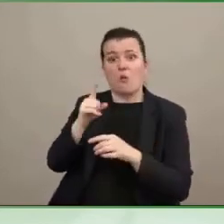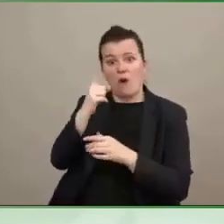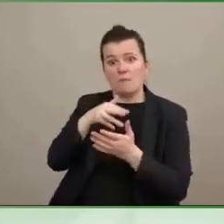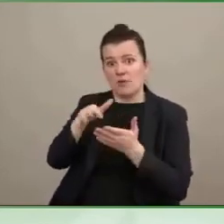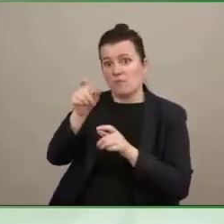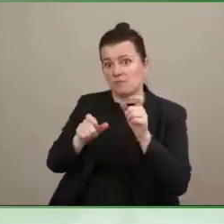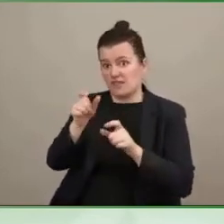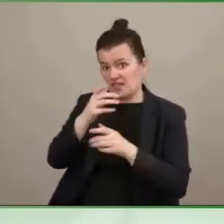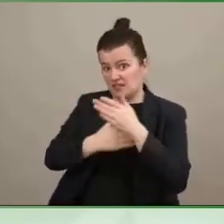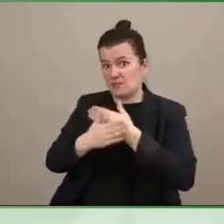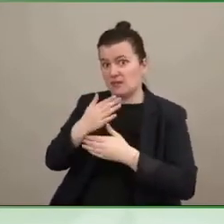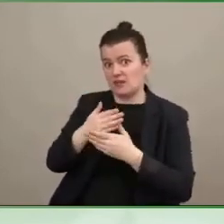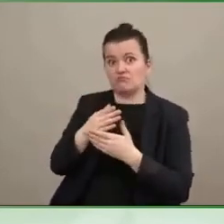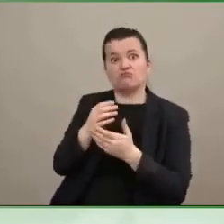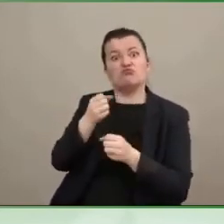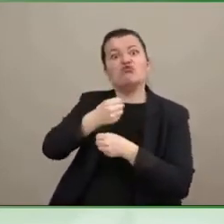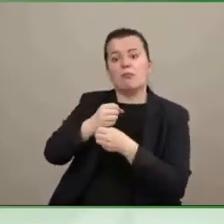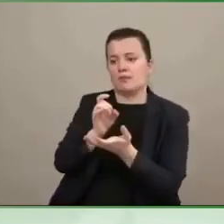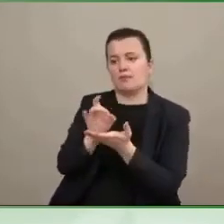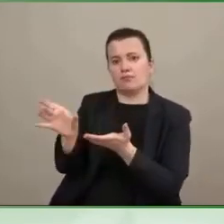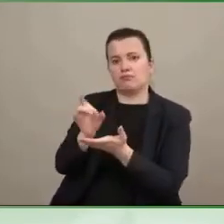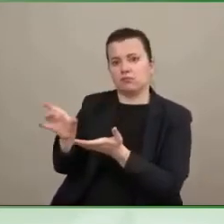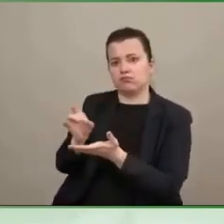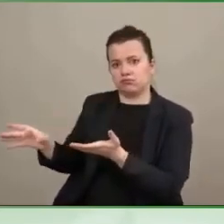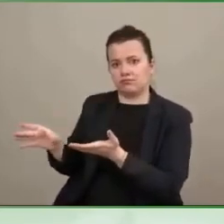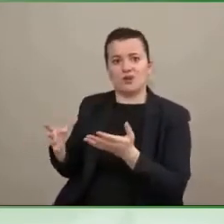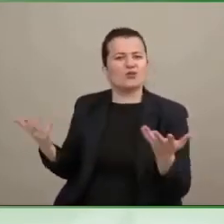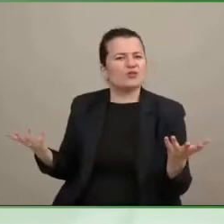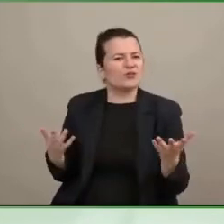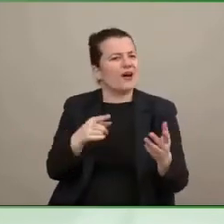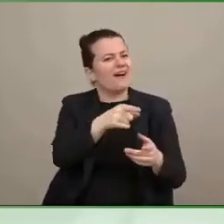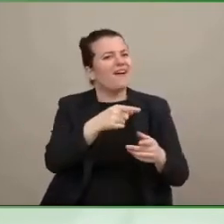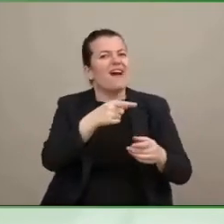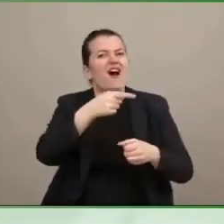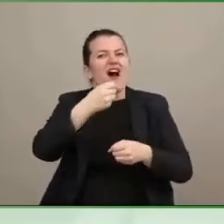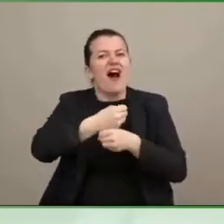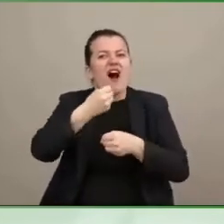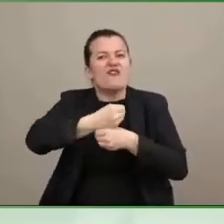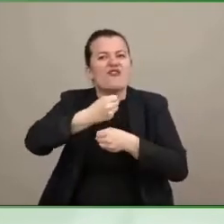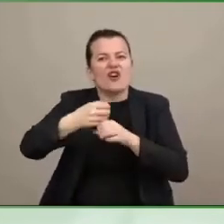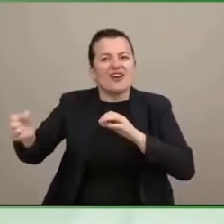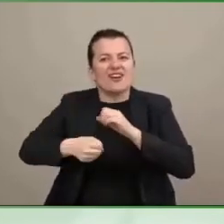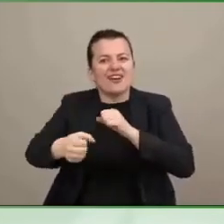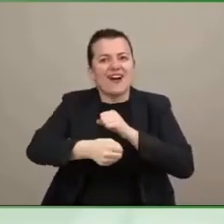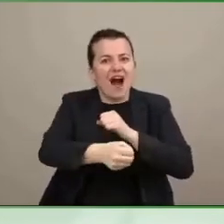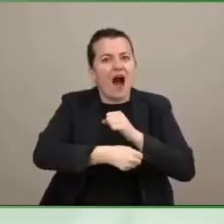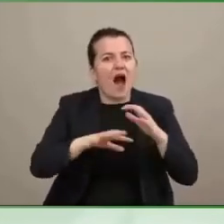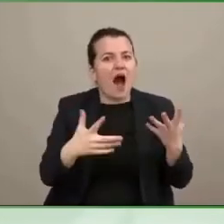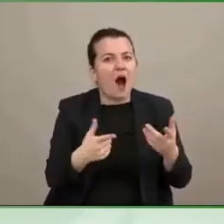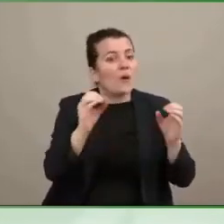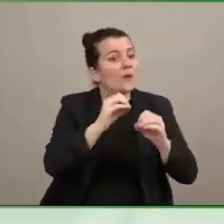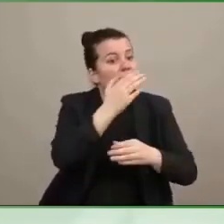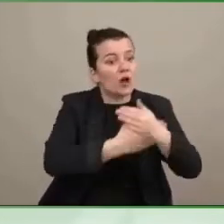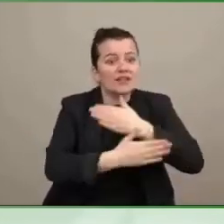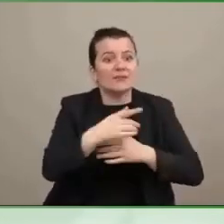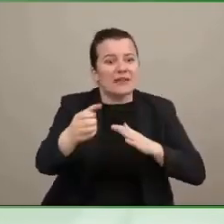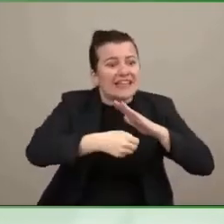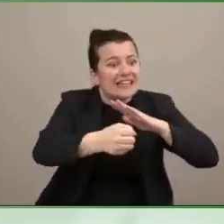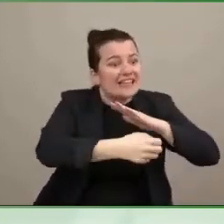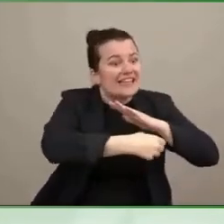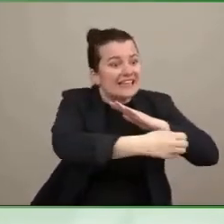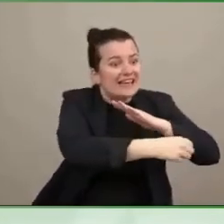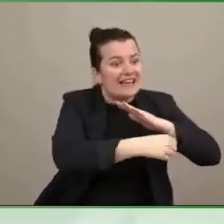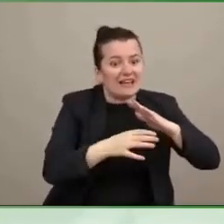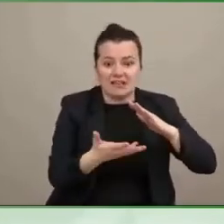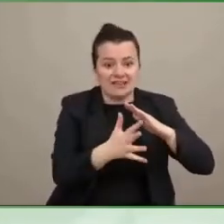the last hired, the first fired. And we really saw that that people with disabilities were the hardest hit group,